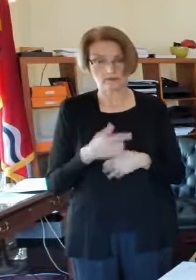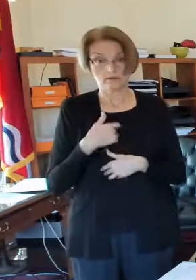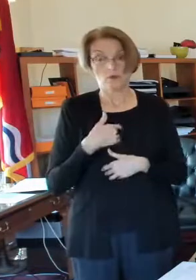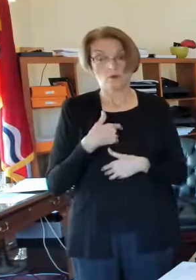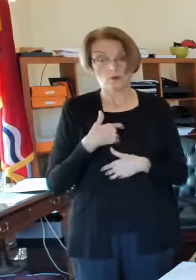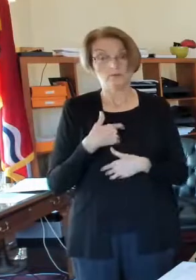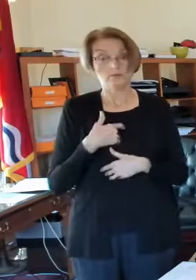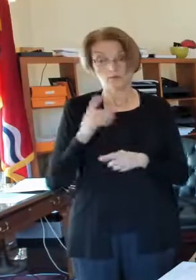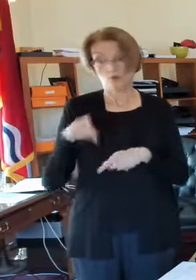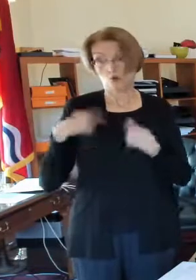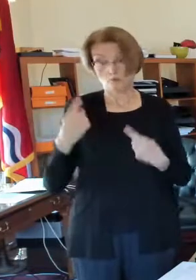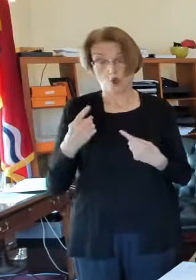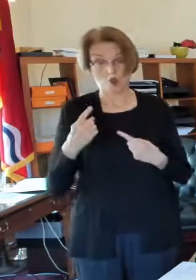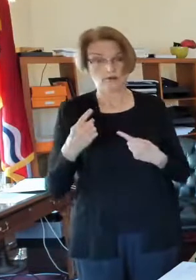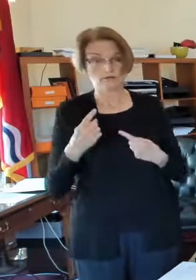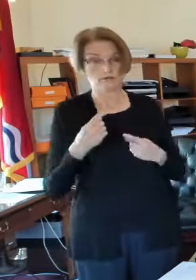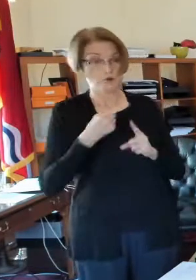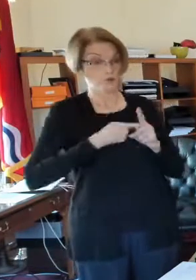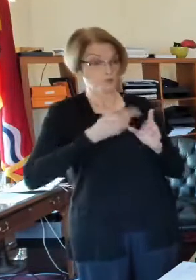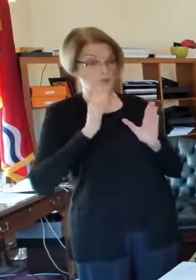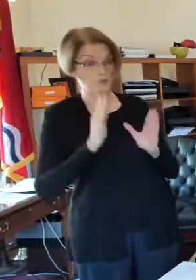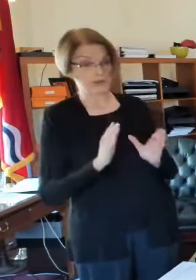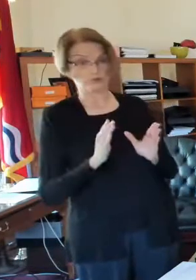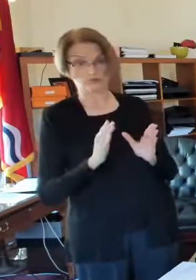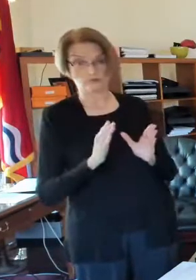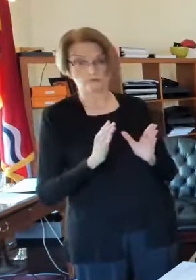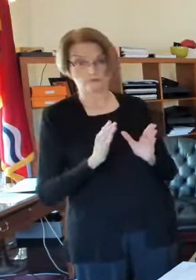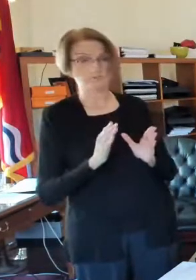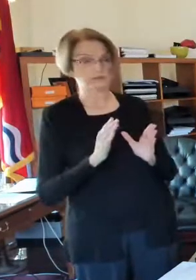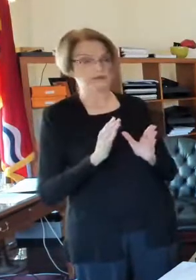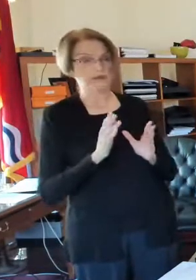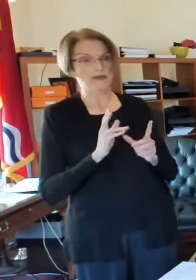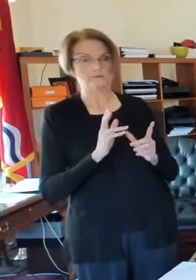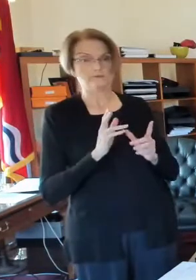applications from tenants for CARES, for rental assistance.